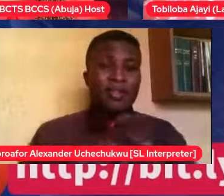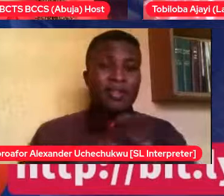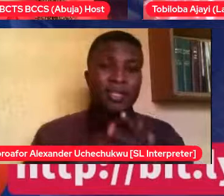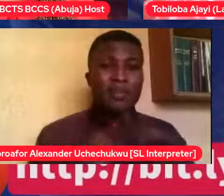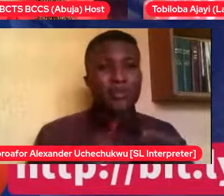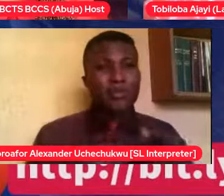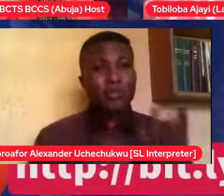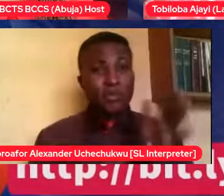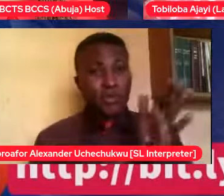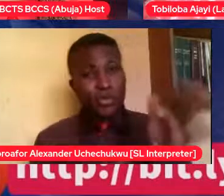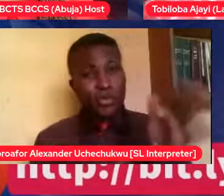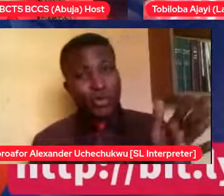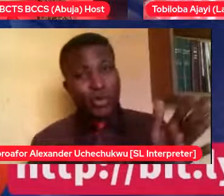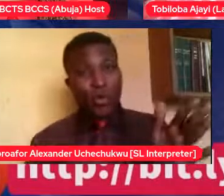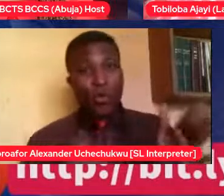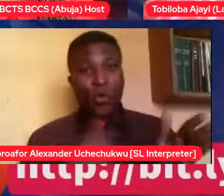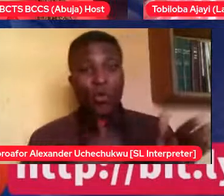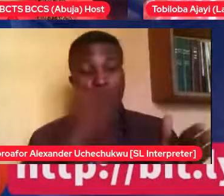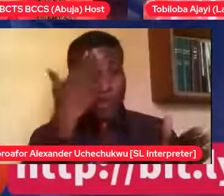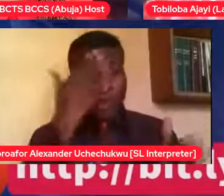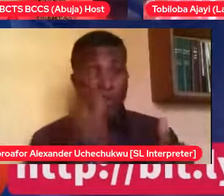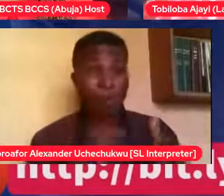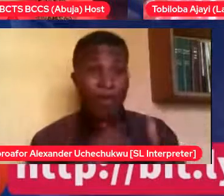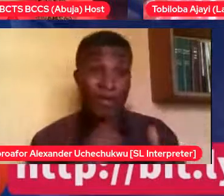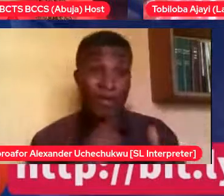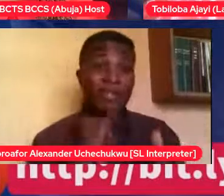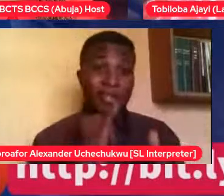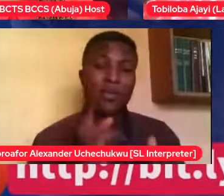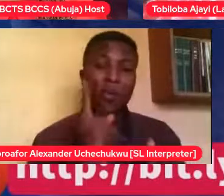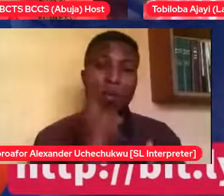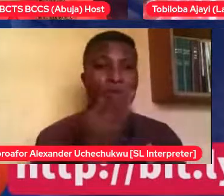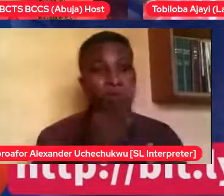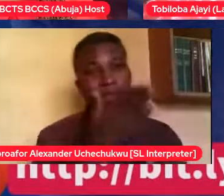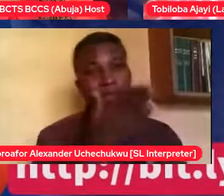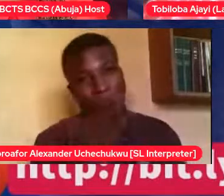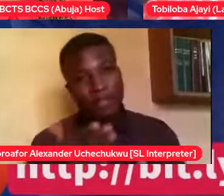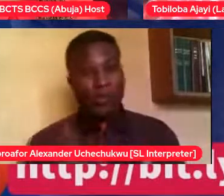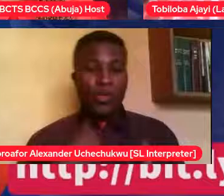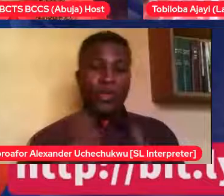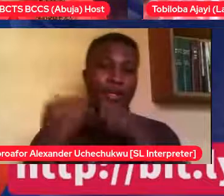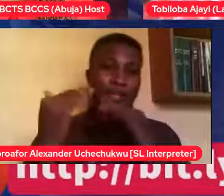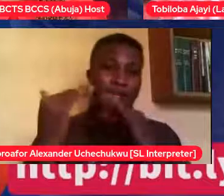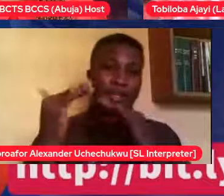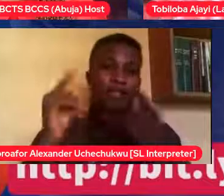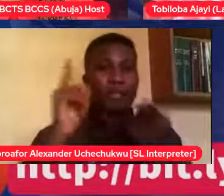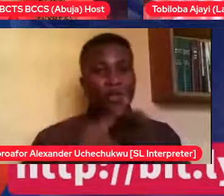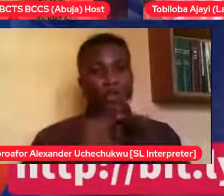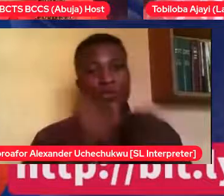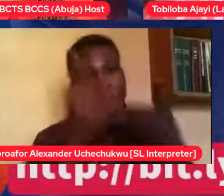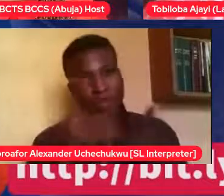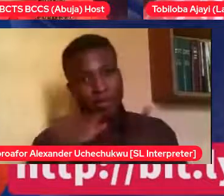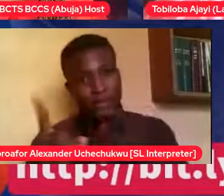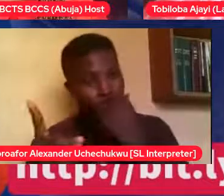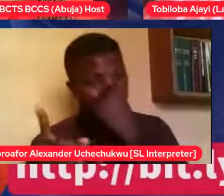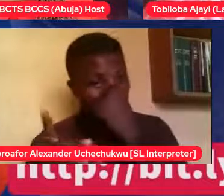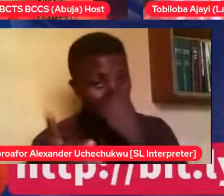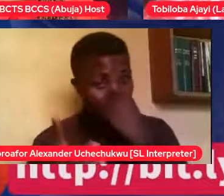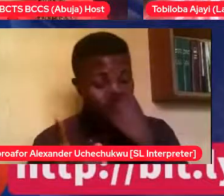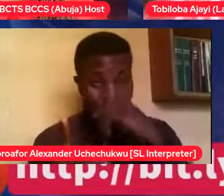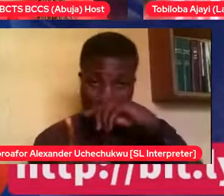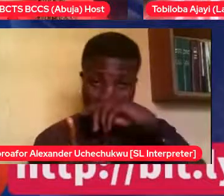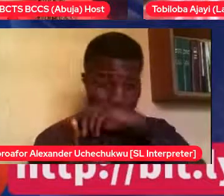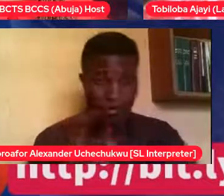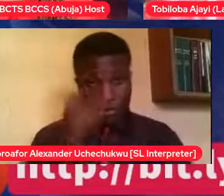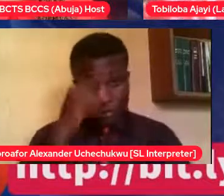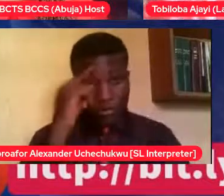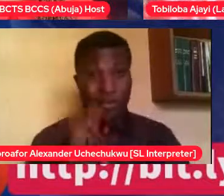autism, it's one of the things they actually lack. So it's been more of a contrived effort to try